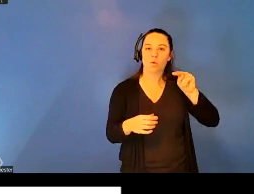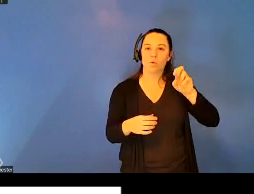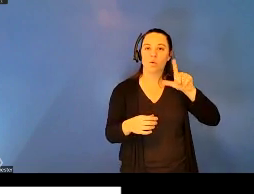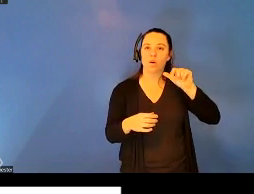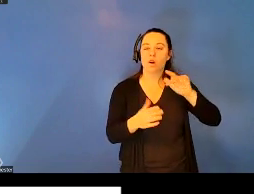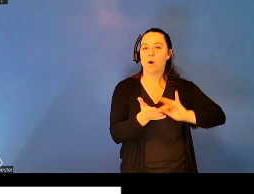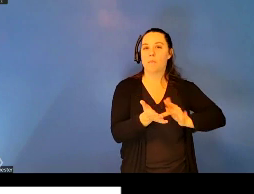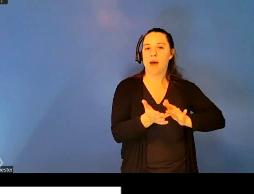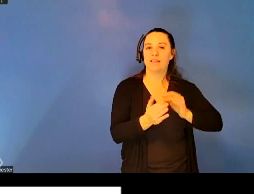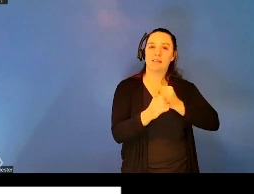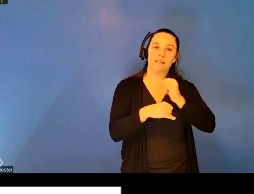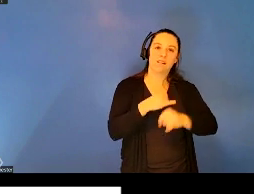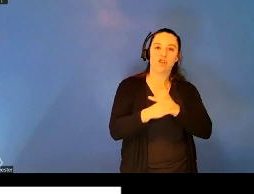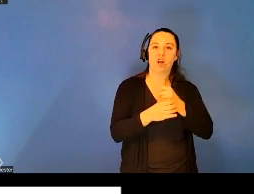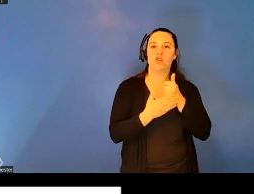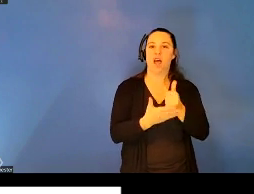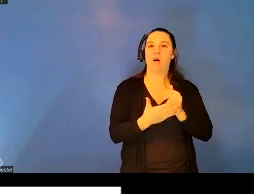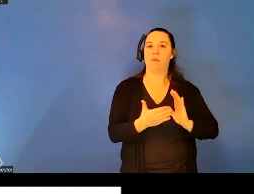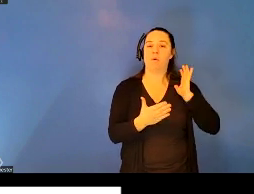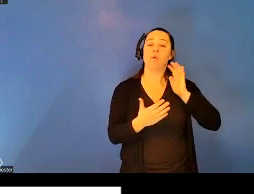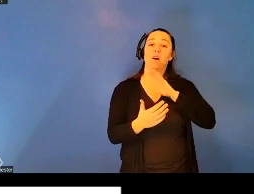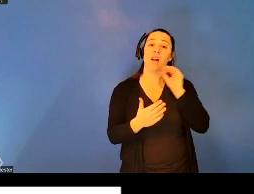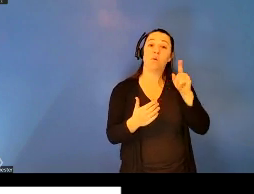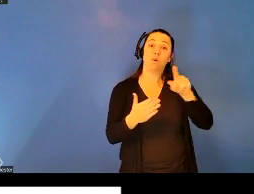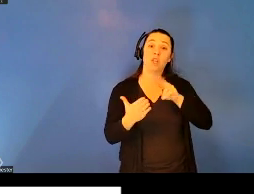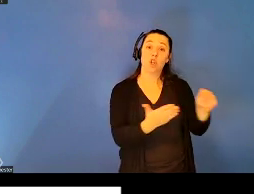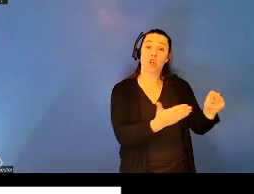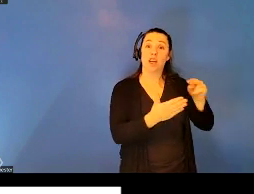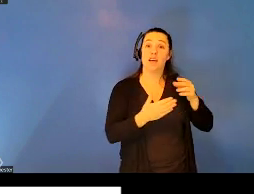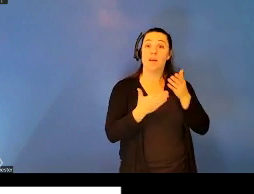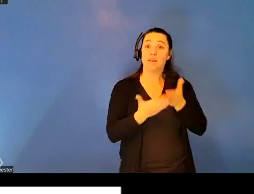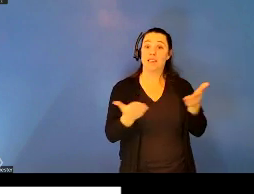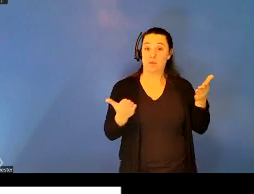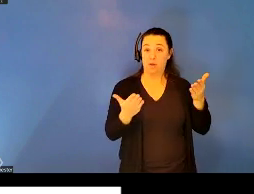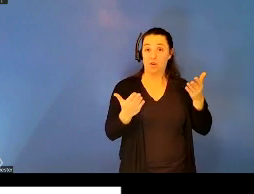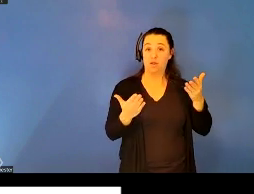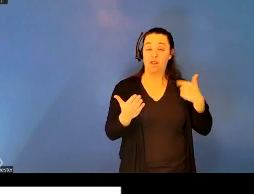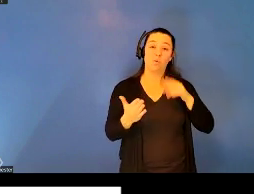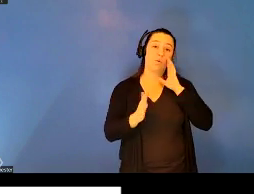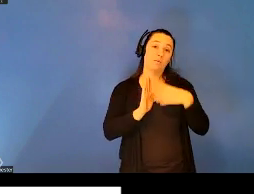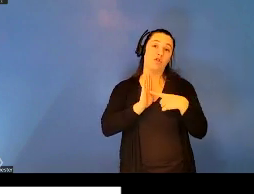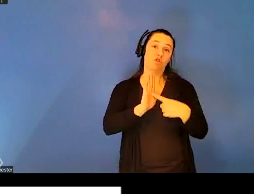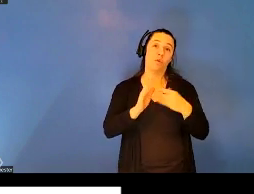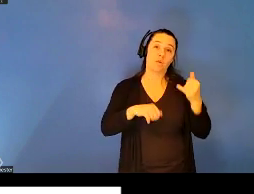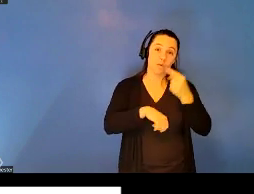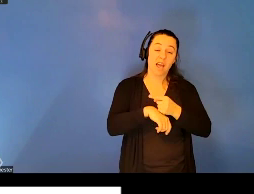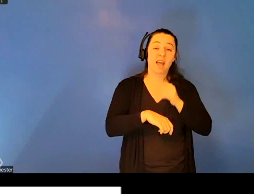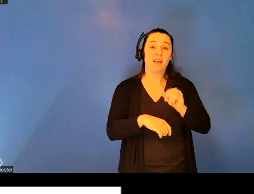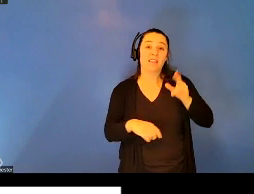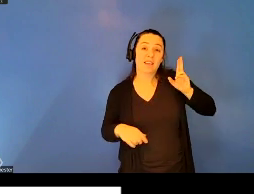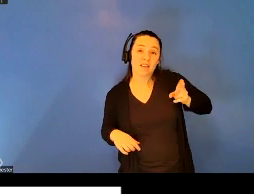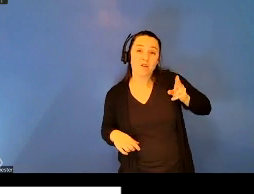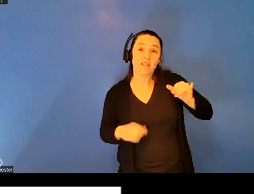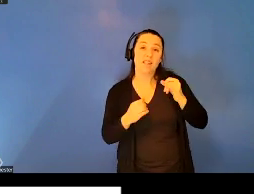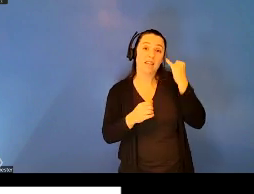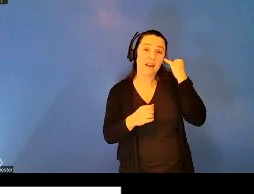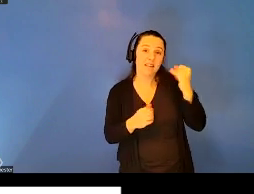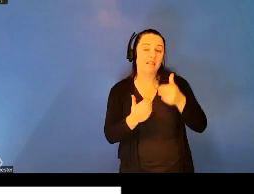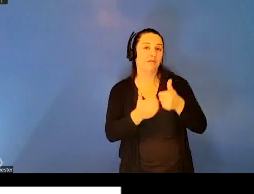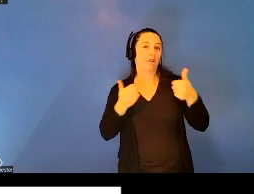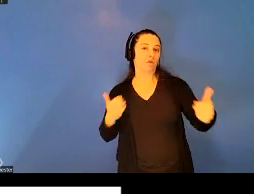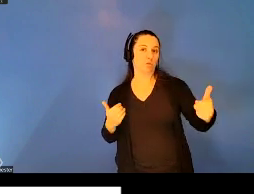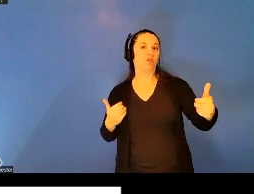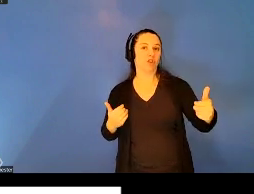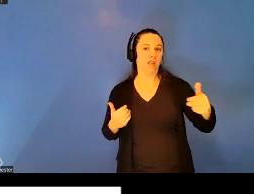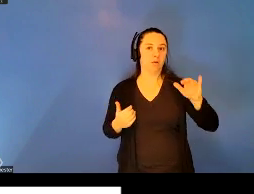some of the material that I'm going to be presenting today, that these histories and ideas of distinguishing between these periods,